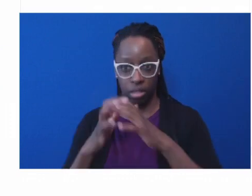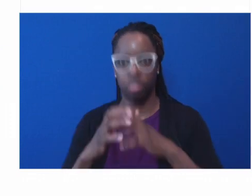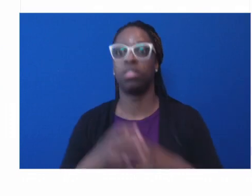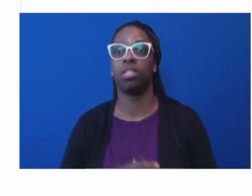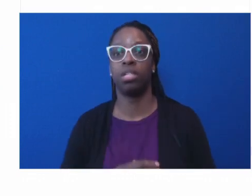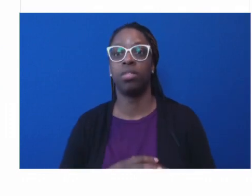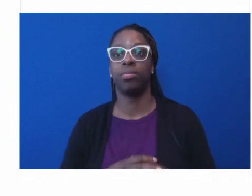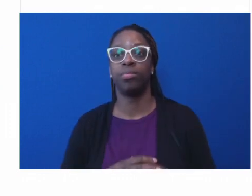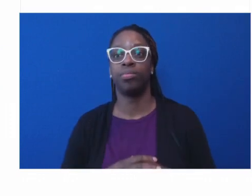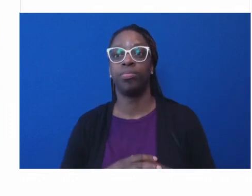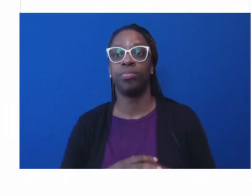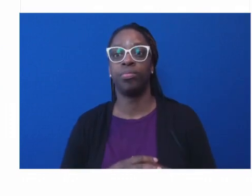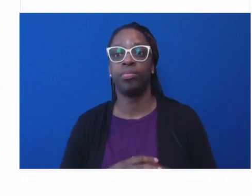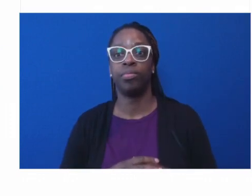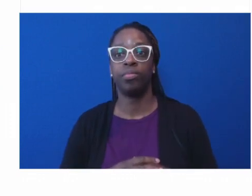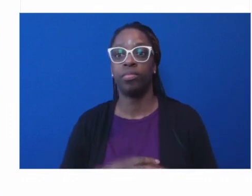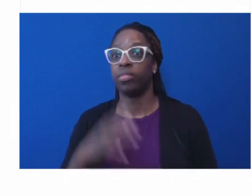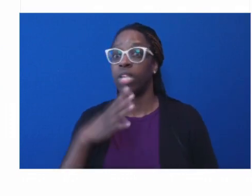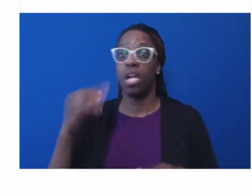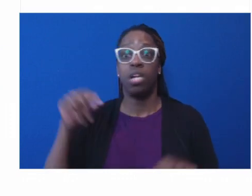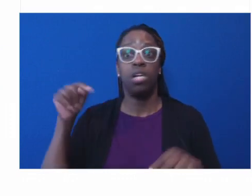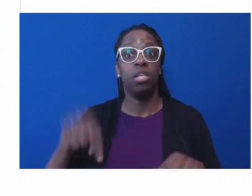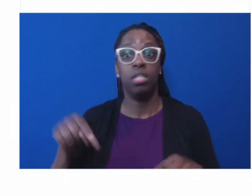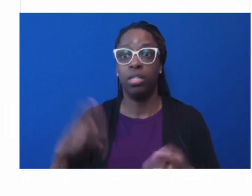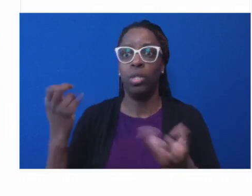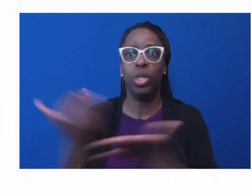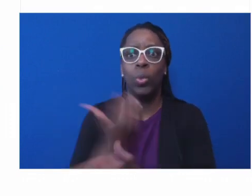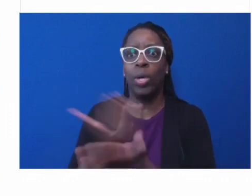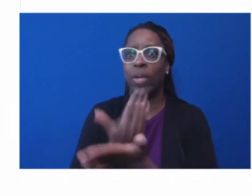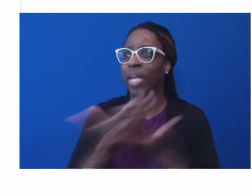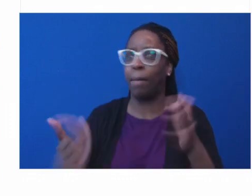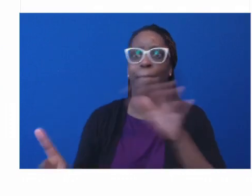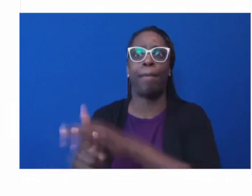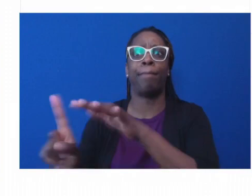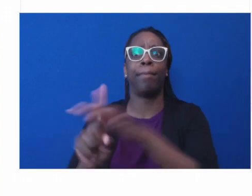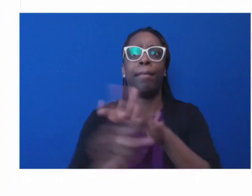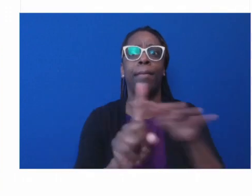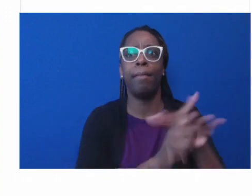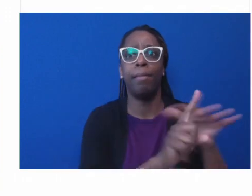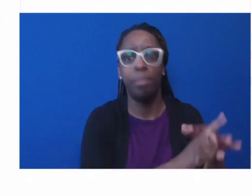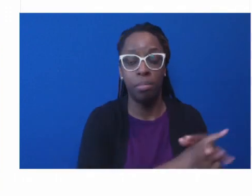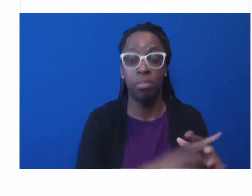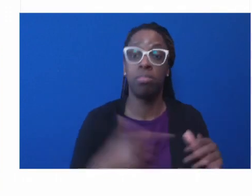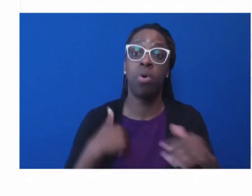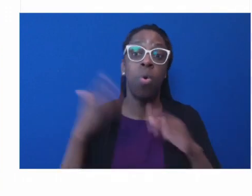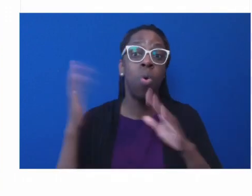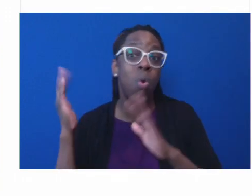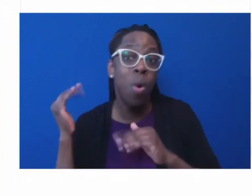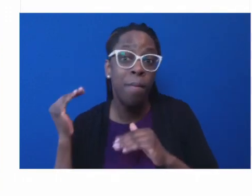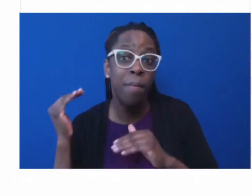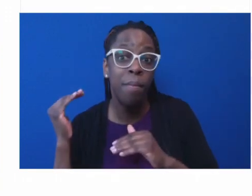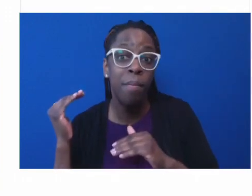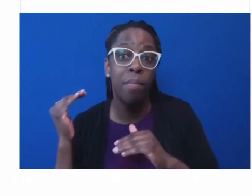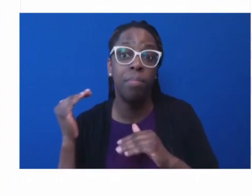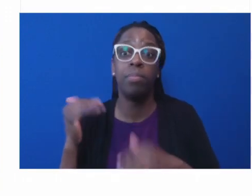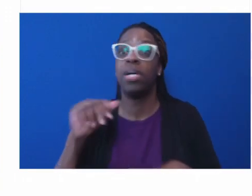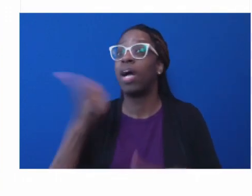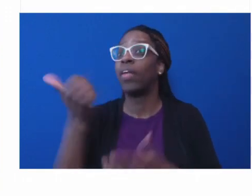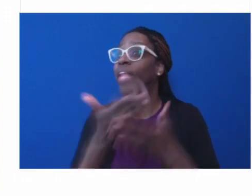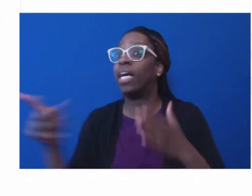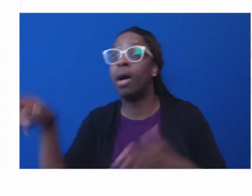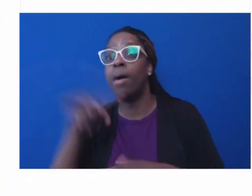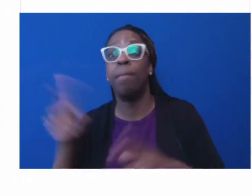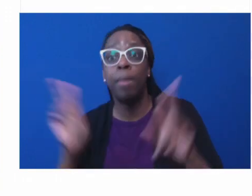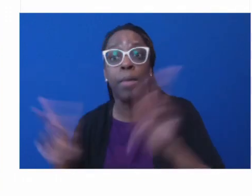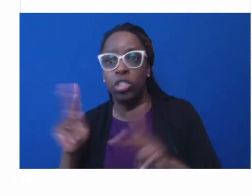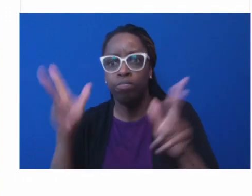smart folks like Dr. Sean and Jeff and some of the other folk who are listening to recognize we've got to